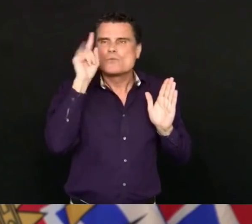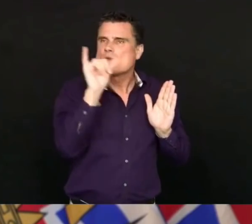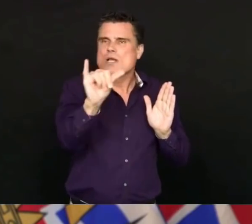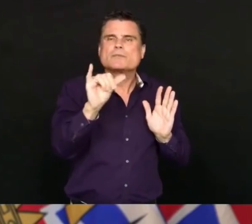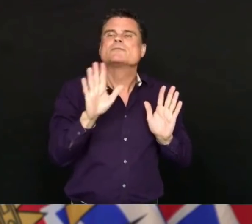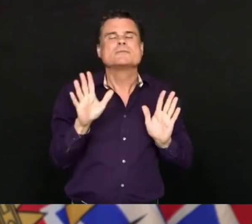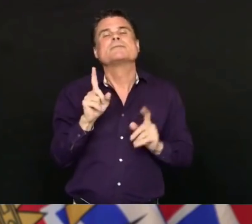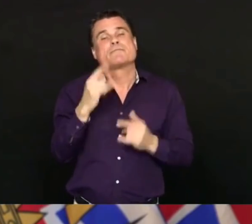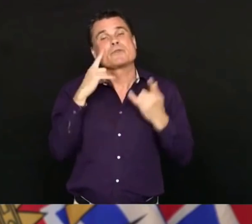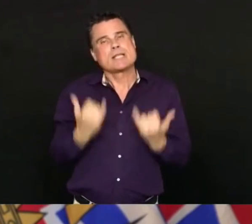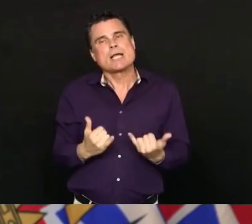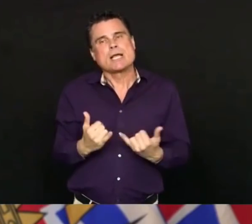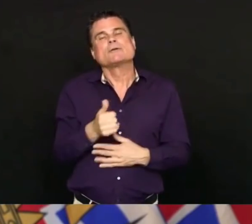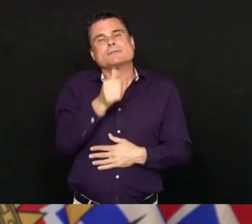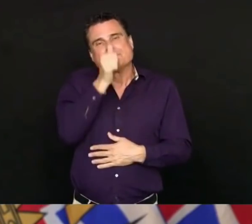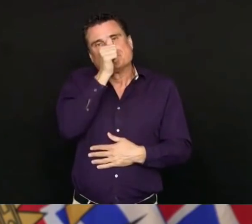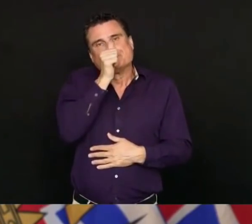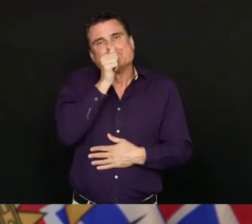with care.